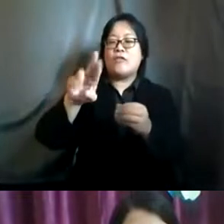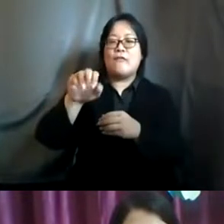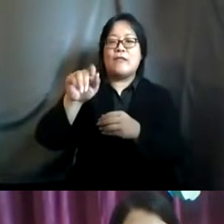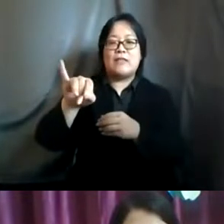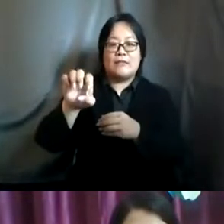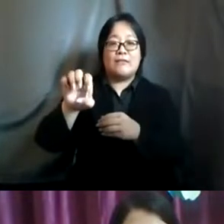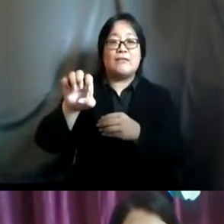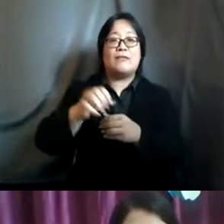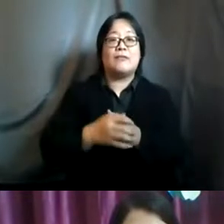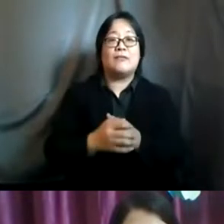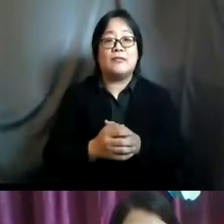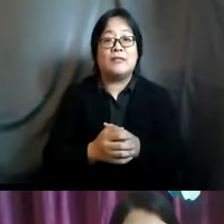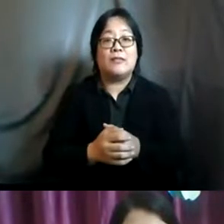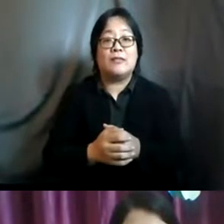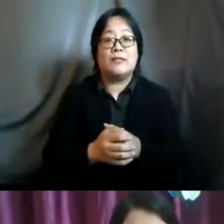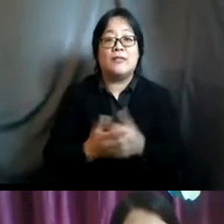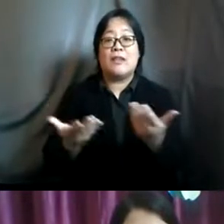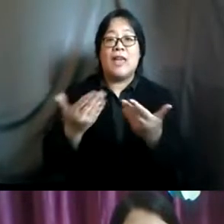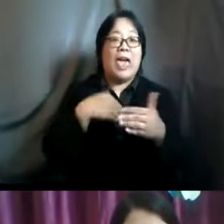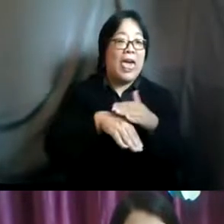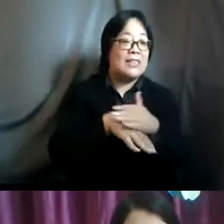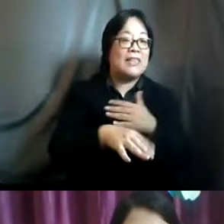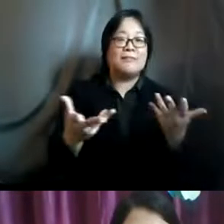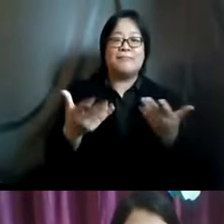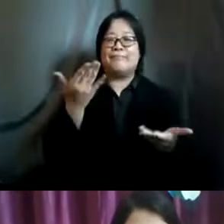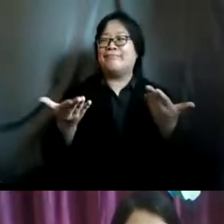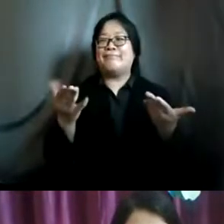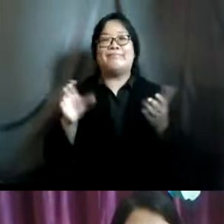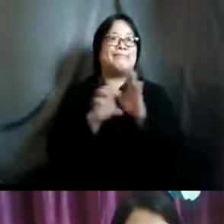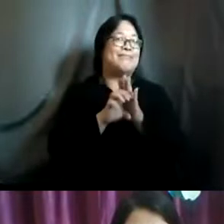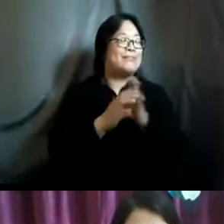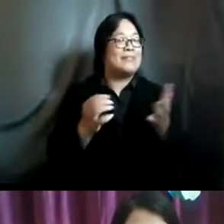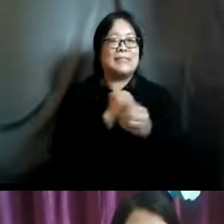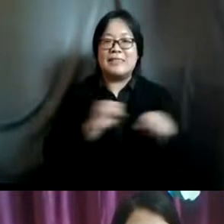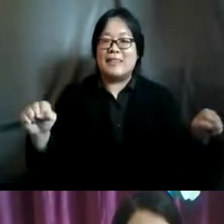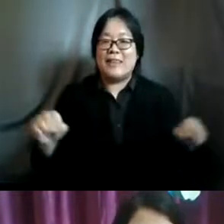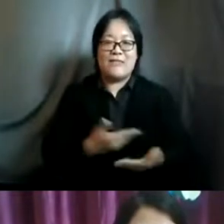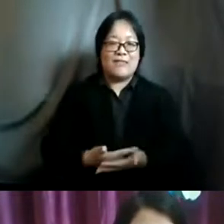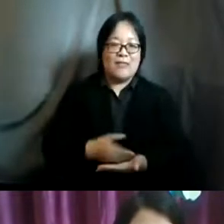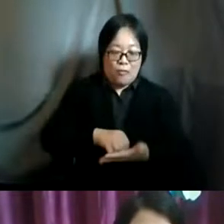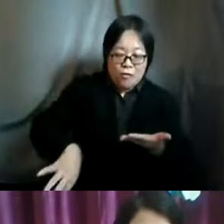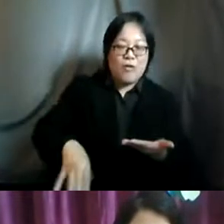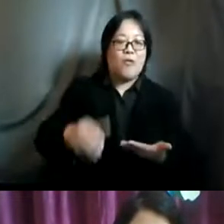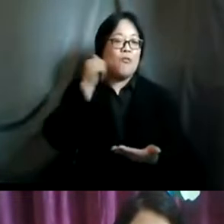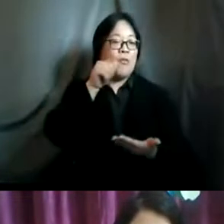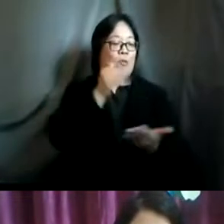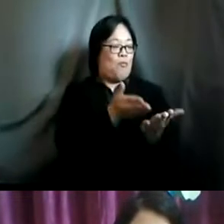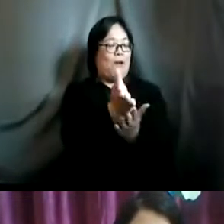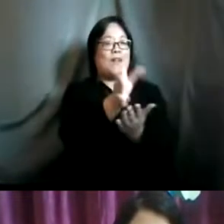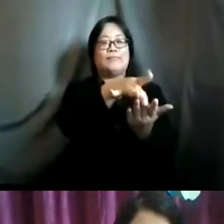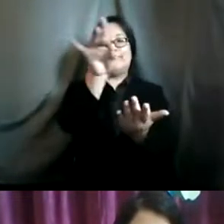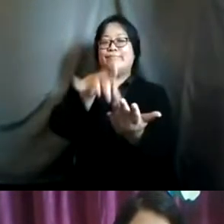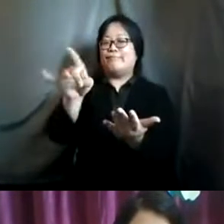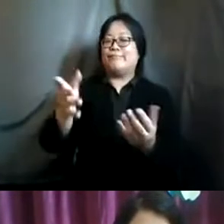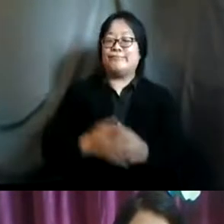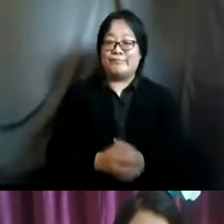uh on access to safe abortion uh based on uh women's right to choose you know so uh i